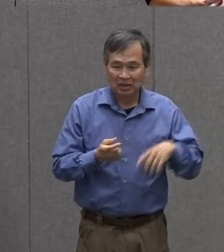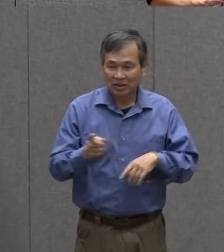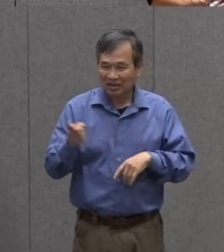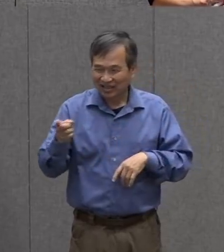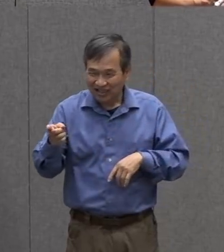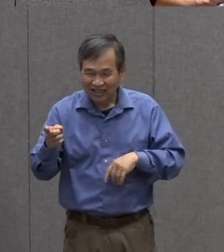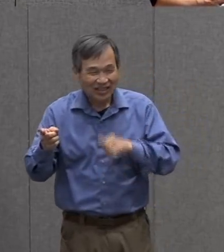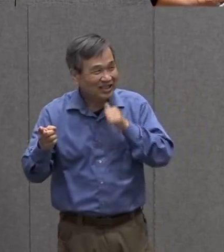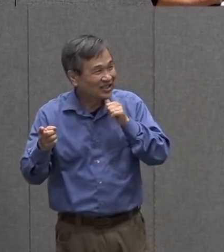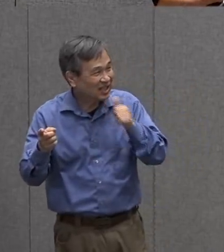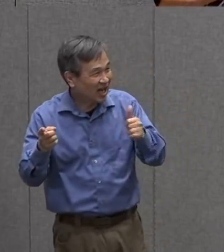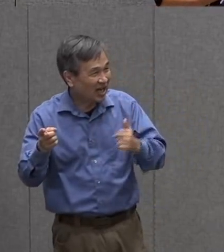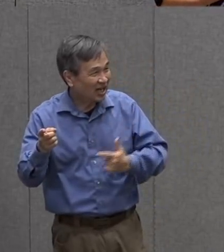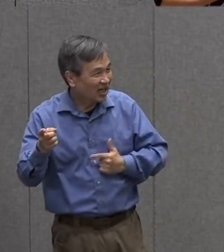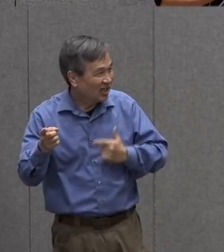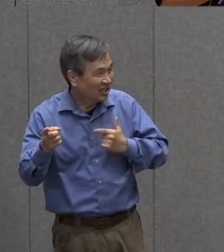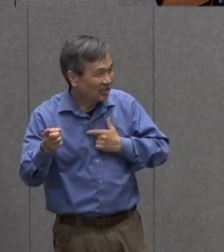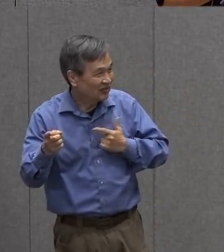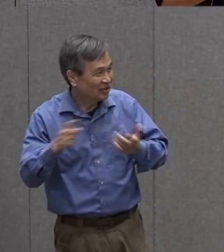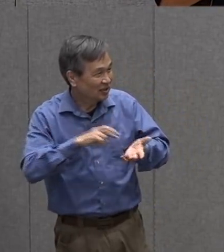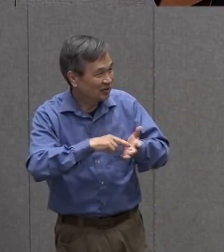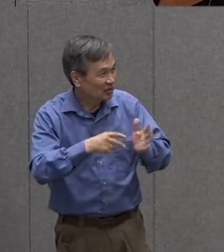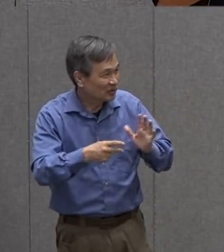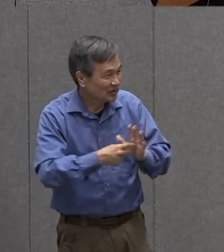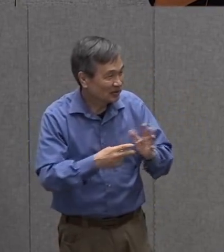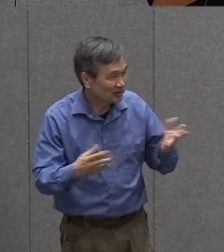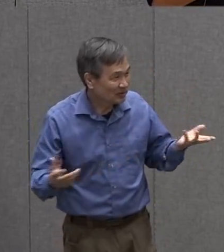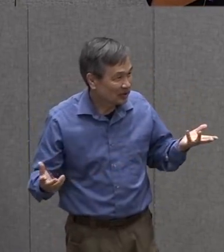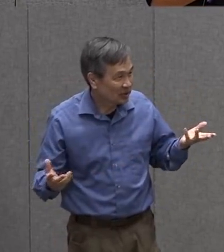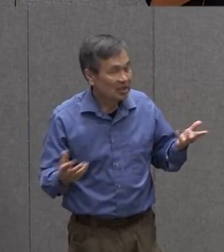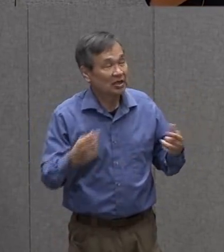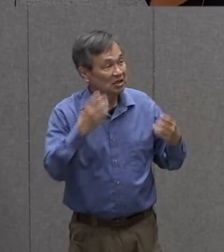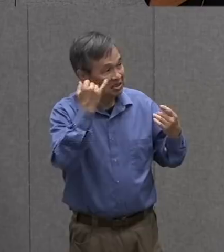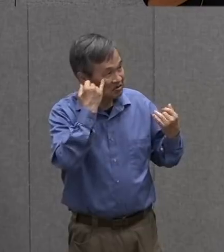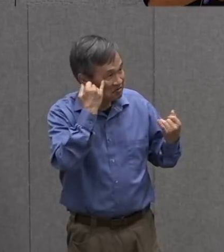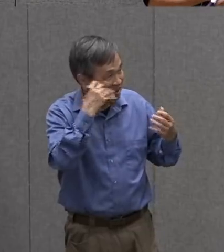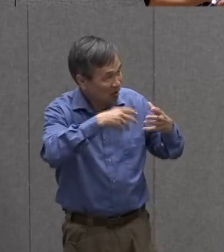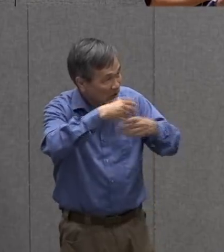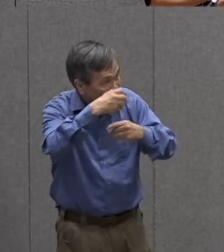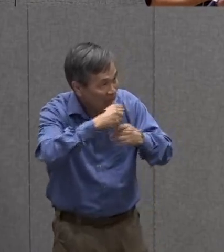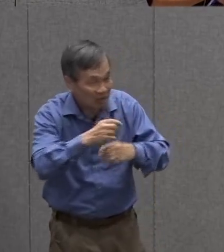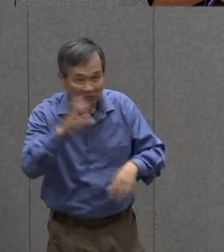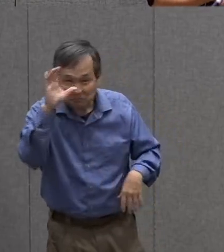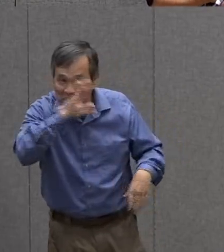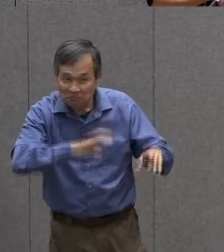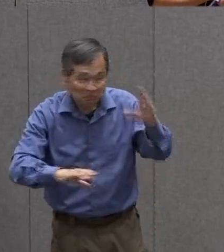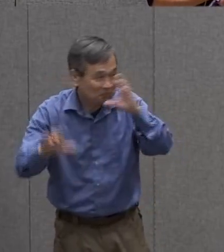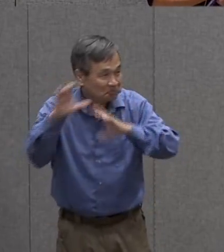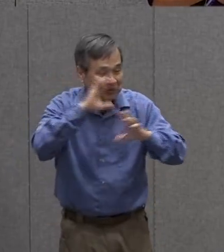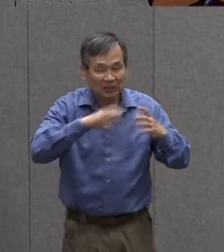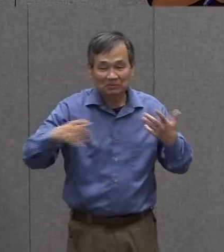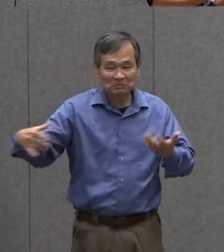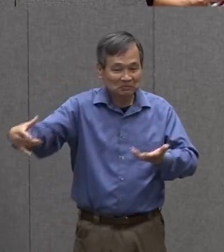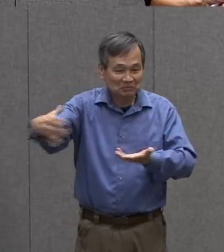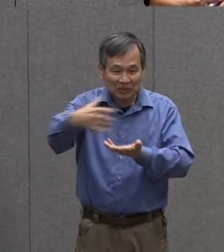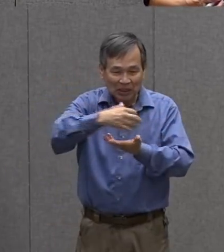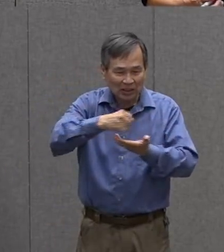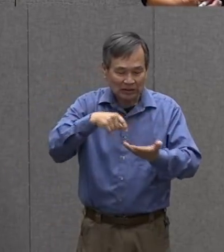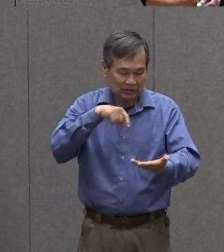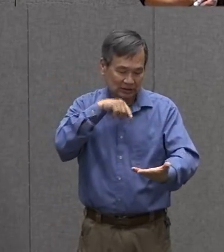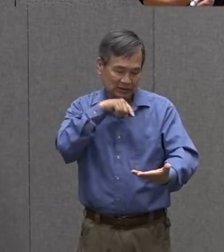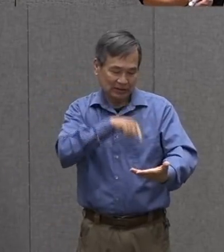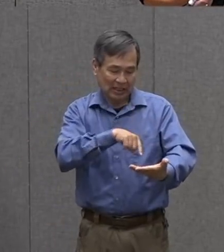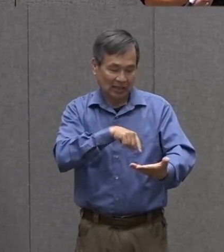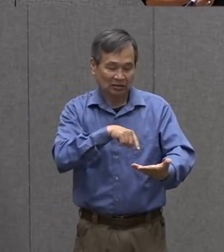have an adventure and collect things or look at things and observe them how do i know if i'm looking at